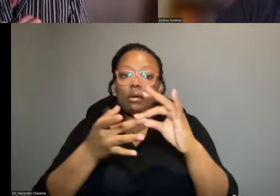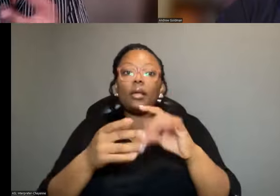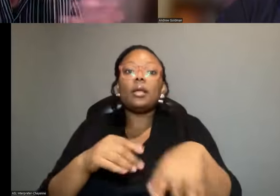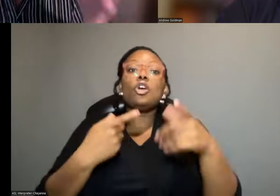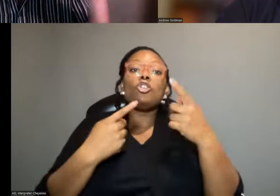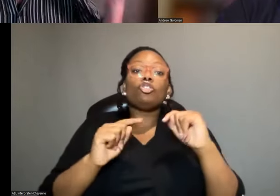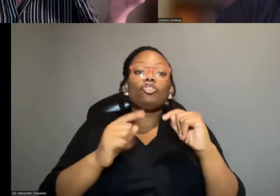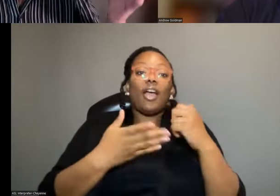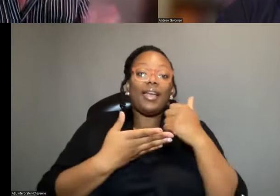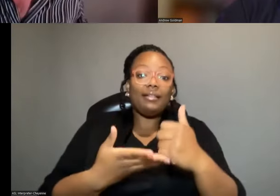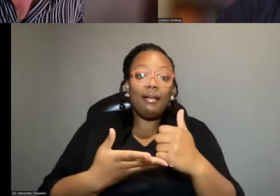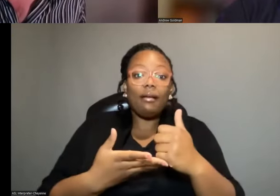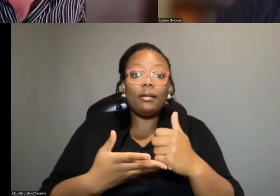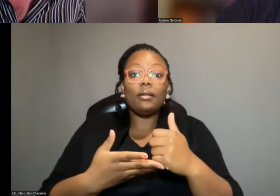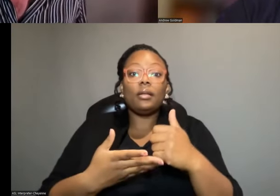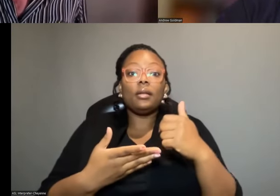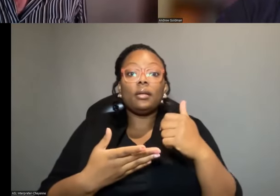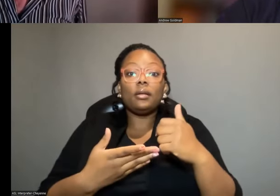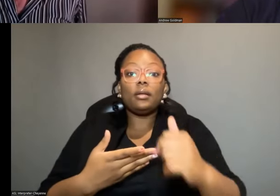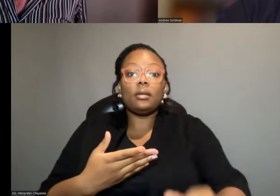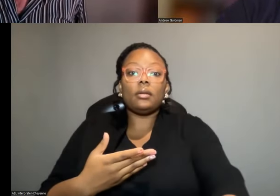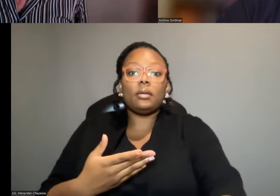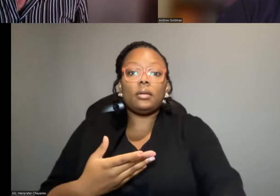trying to help out because we were affected by so many.